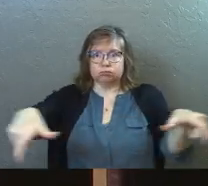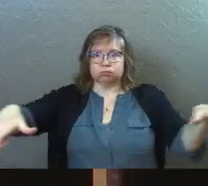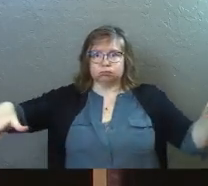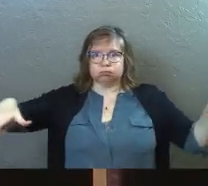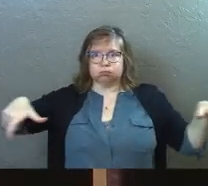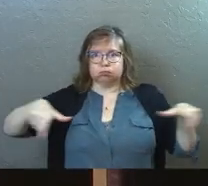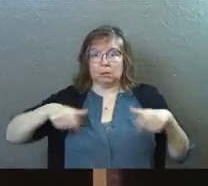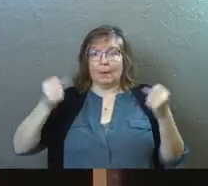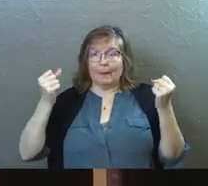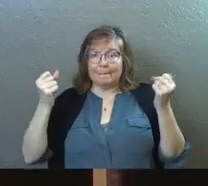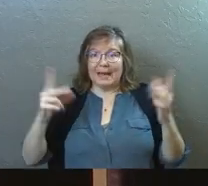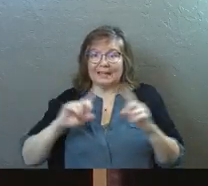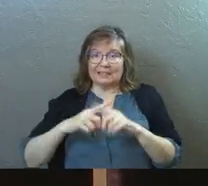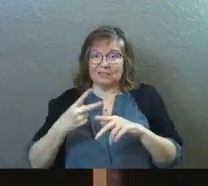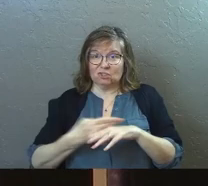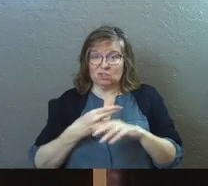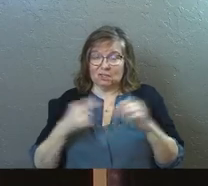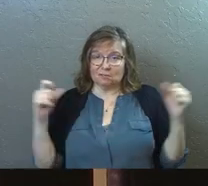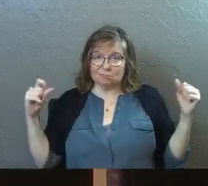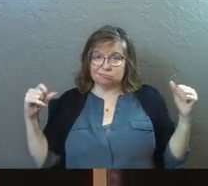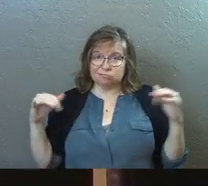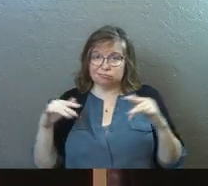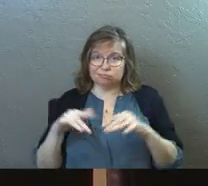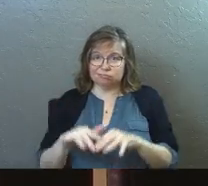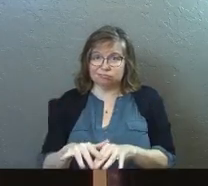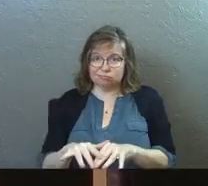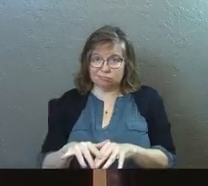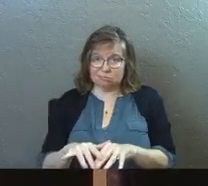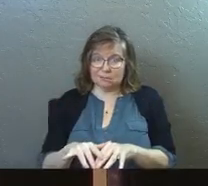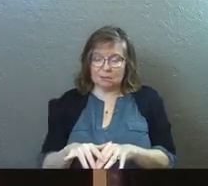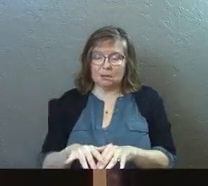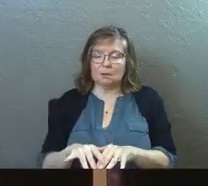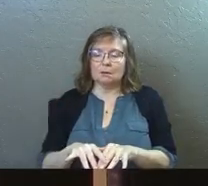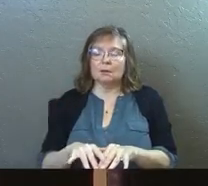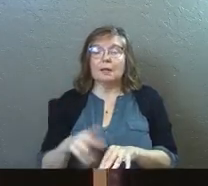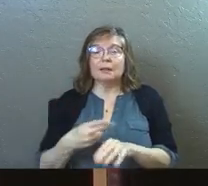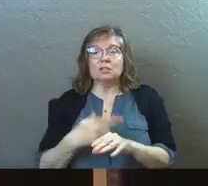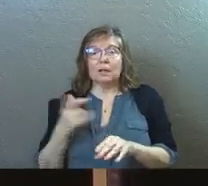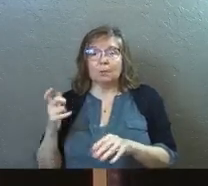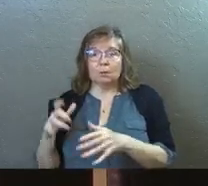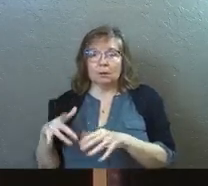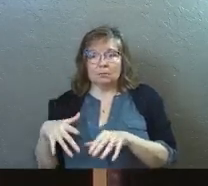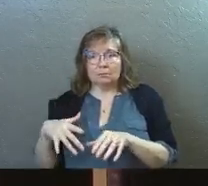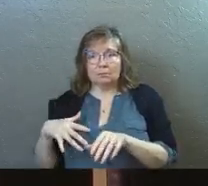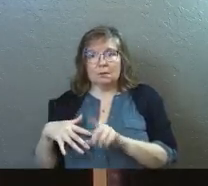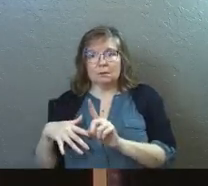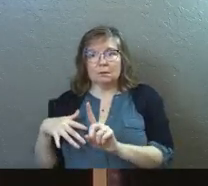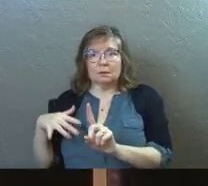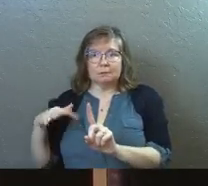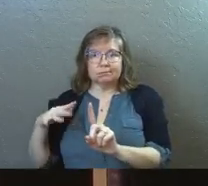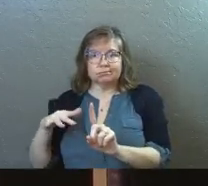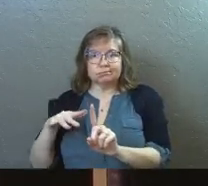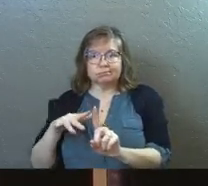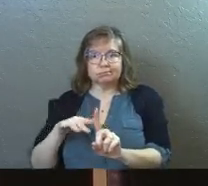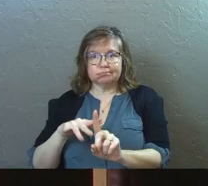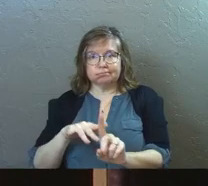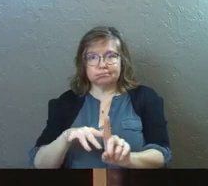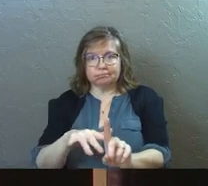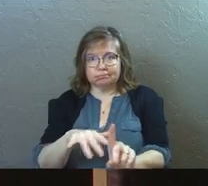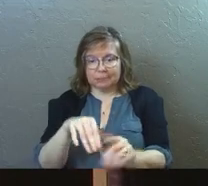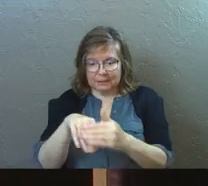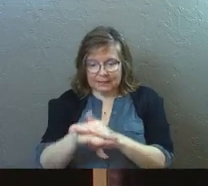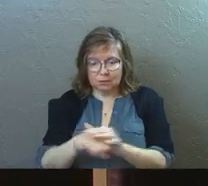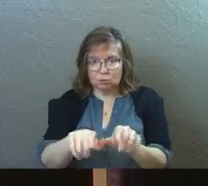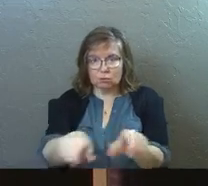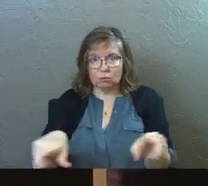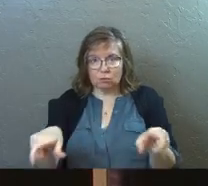that could hold many flocks of sheep. And what the shepherd would do is he would come into the city for the night. He would take his herd